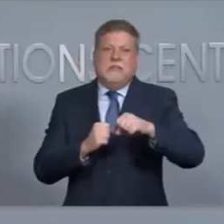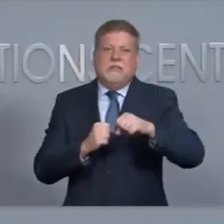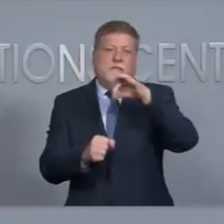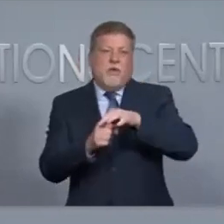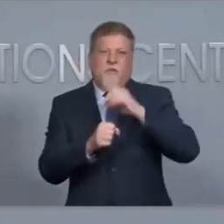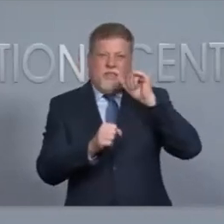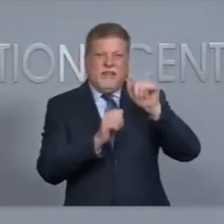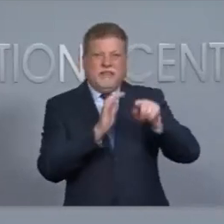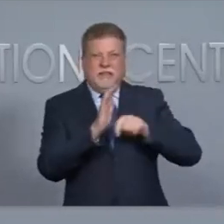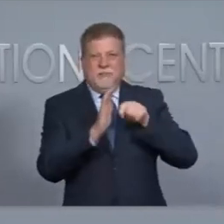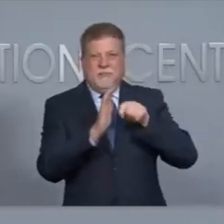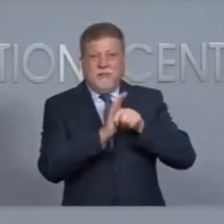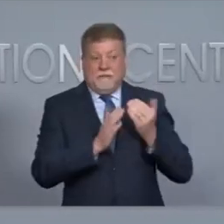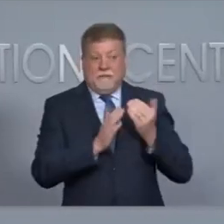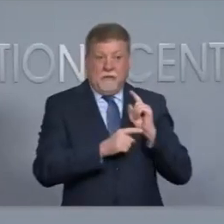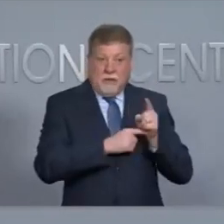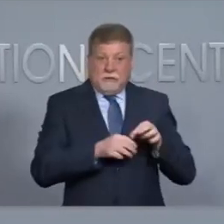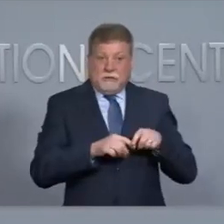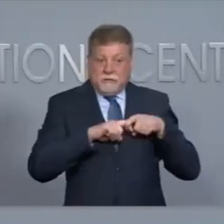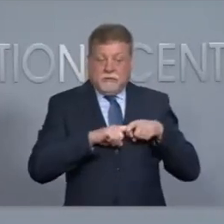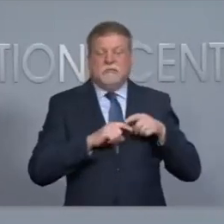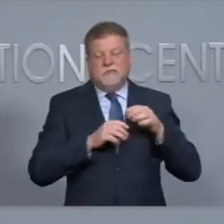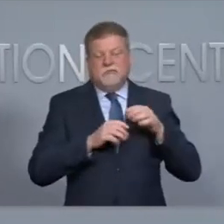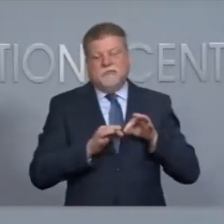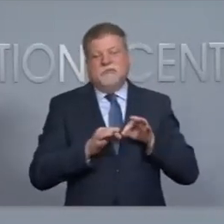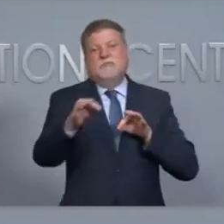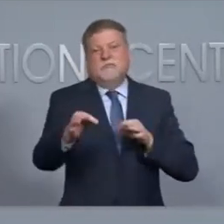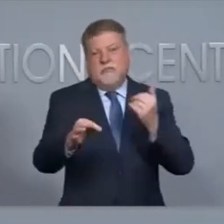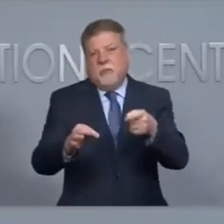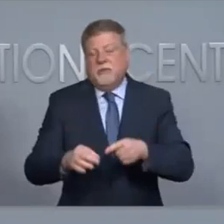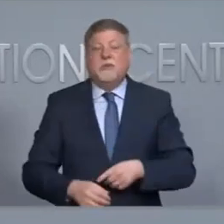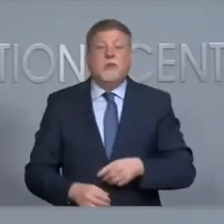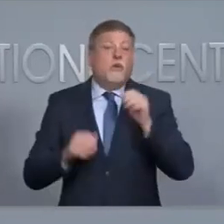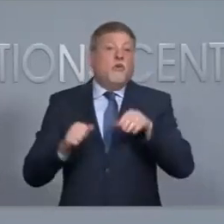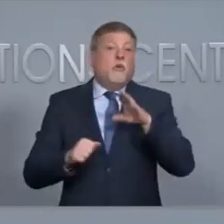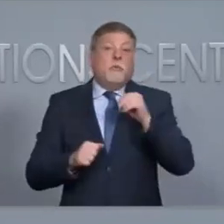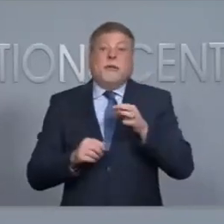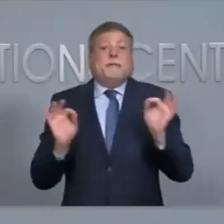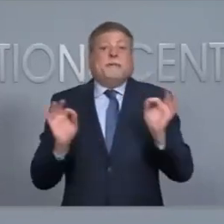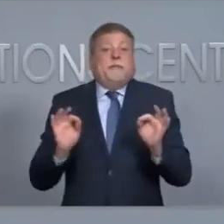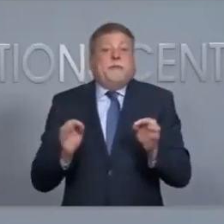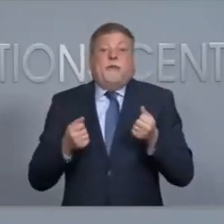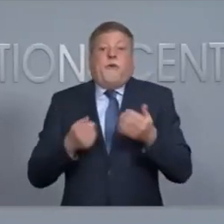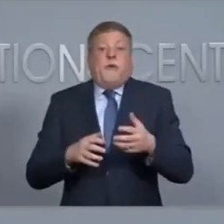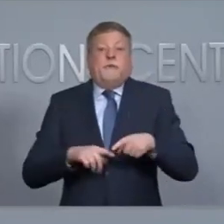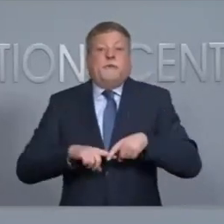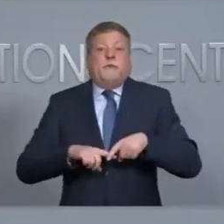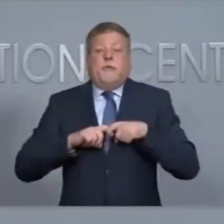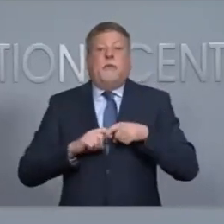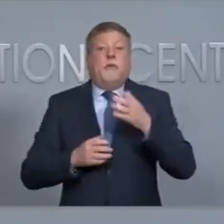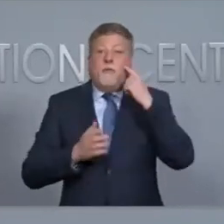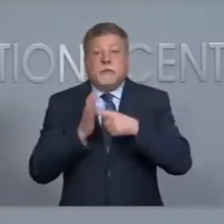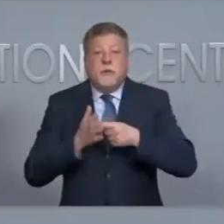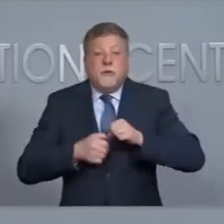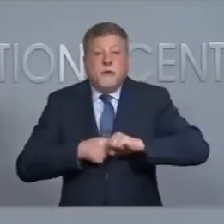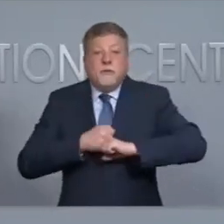that it was disrupted. A disruption may be something relatively simple. Perhaps the custodian didn't